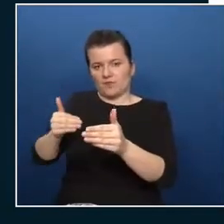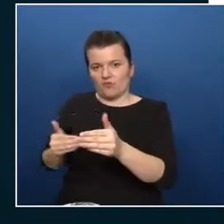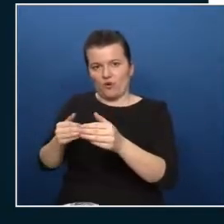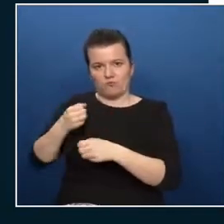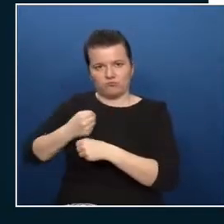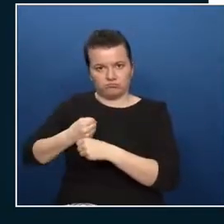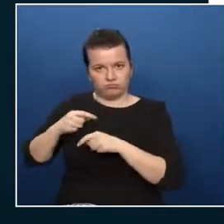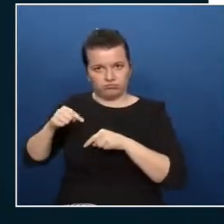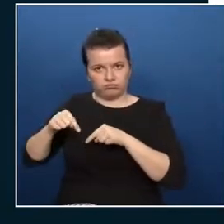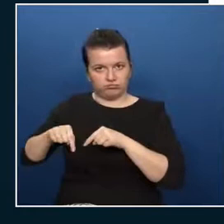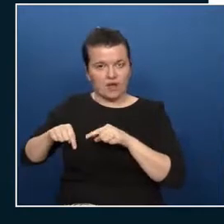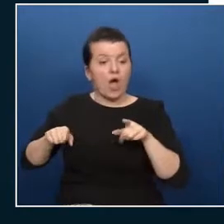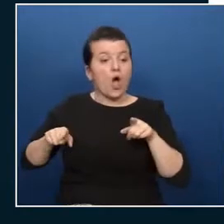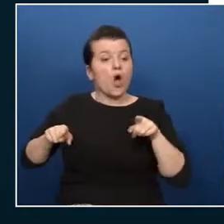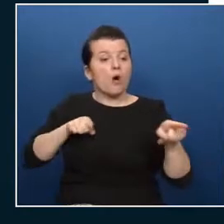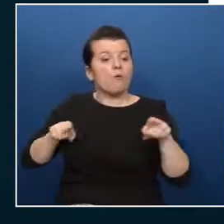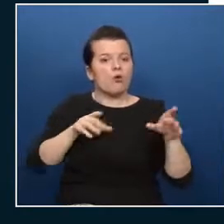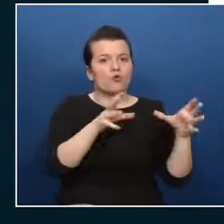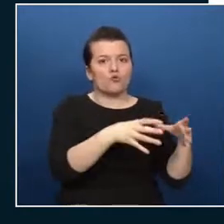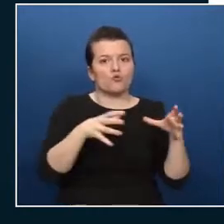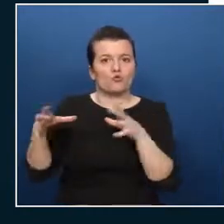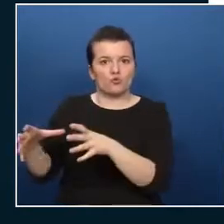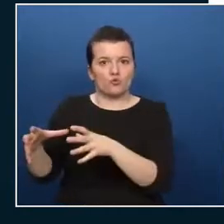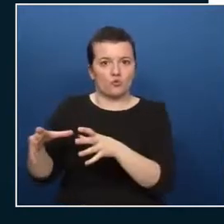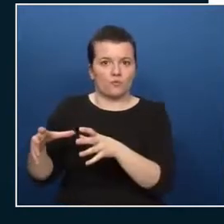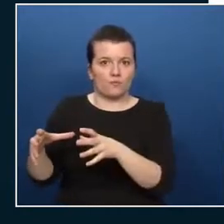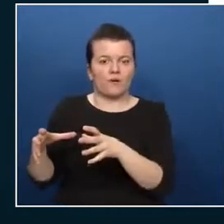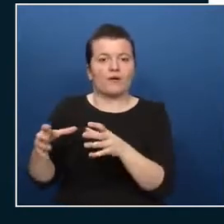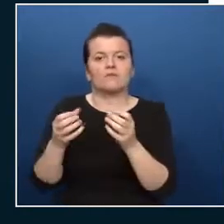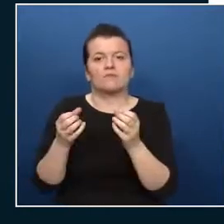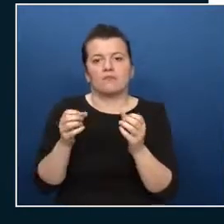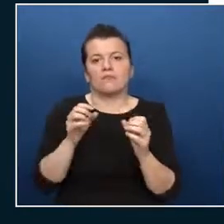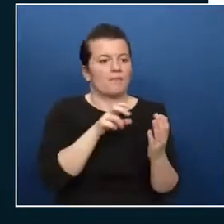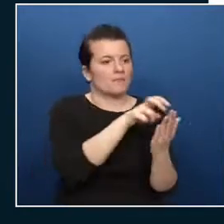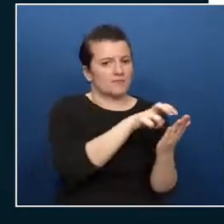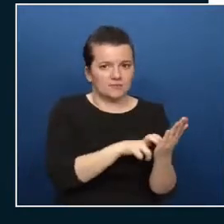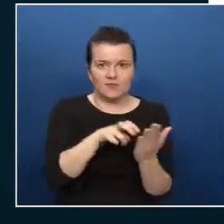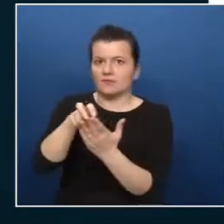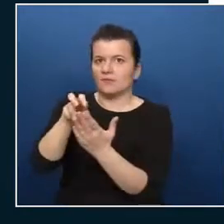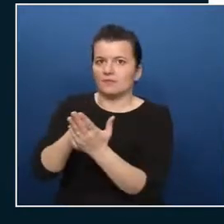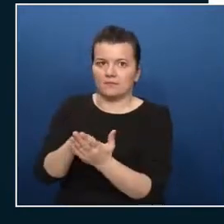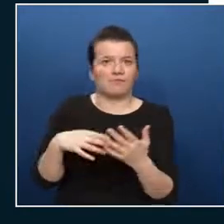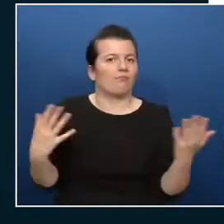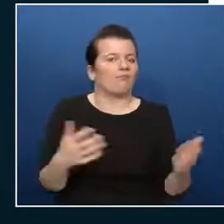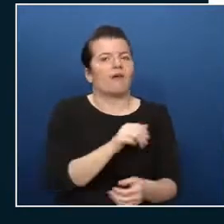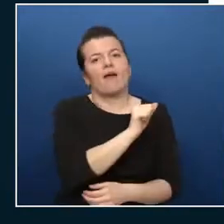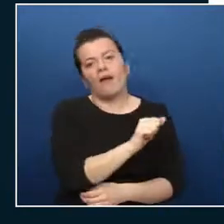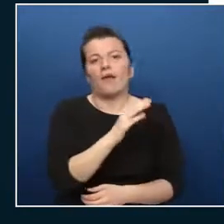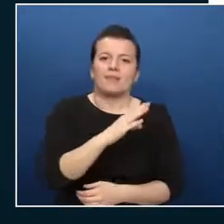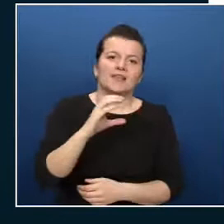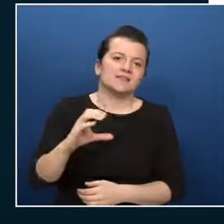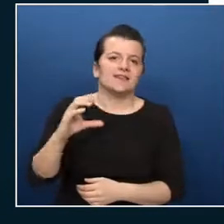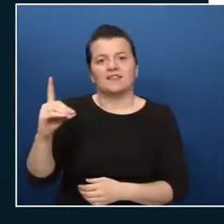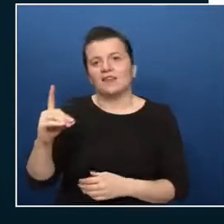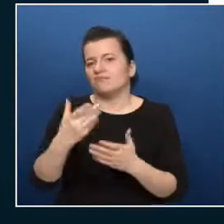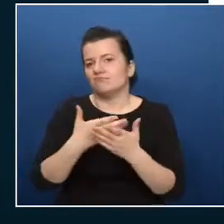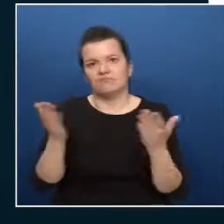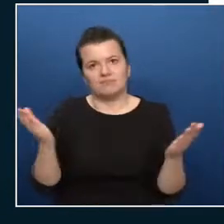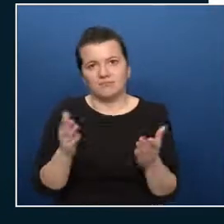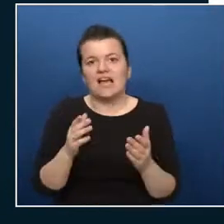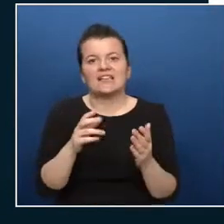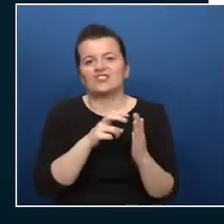groups include multiple subscription like A, B, C and D where ownership or